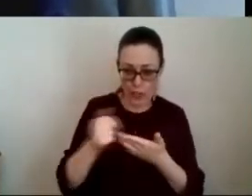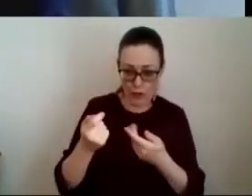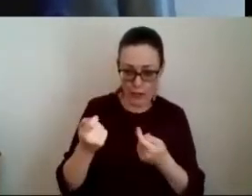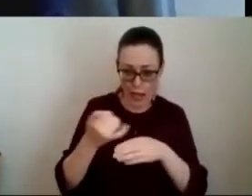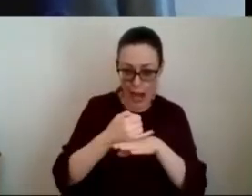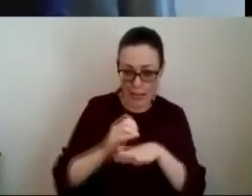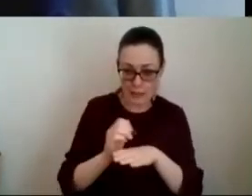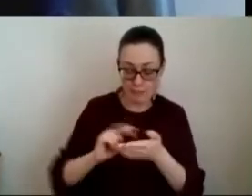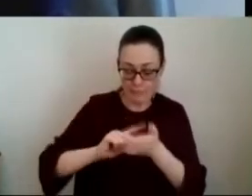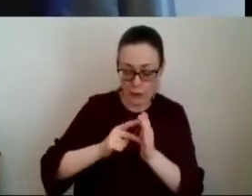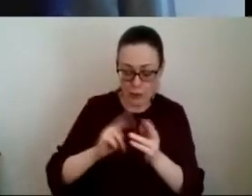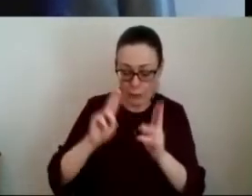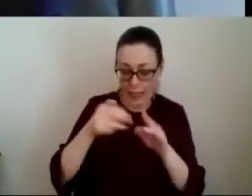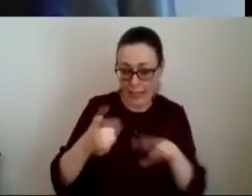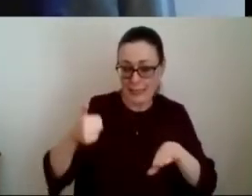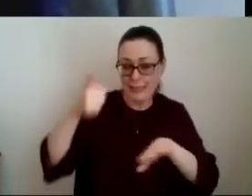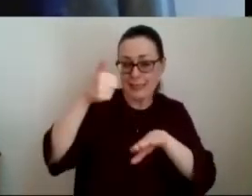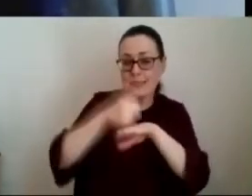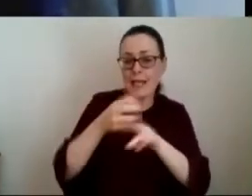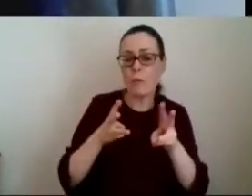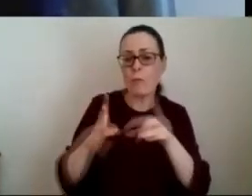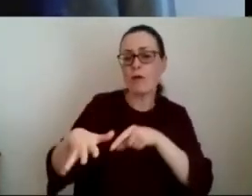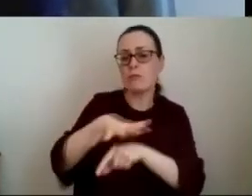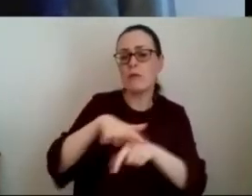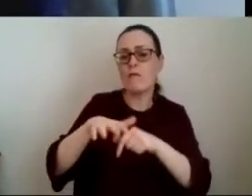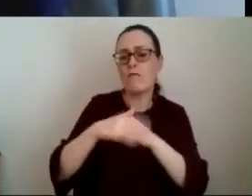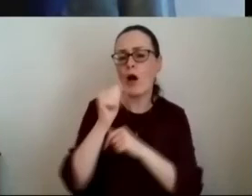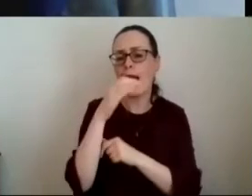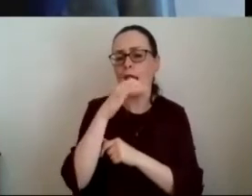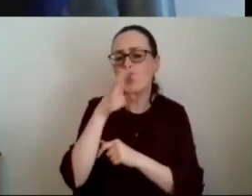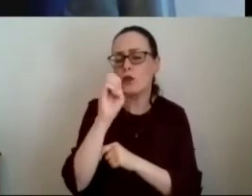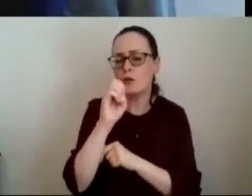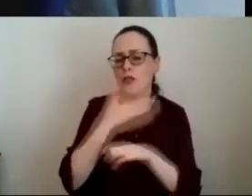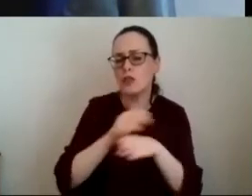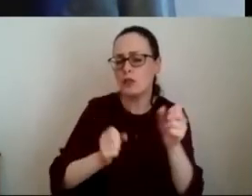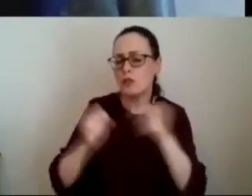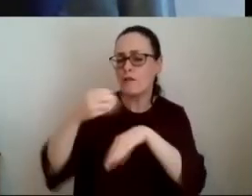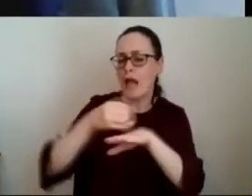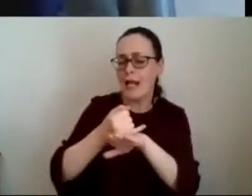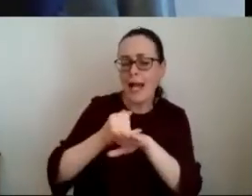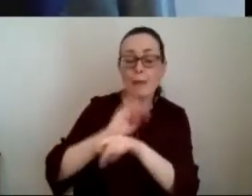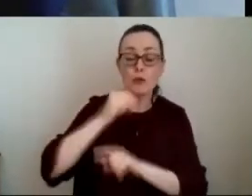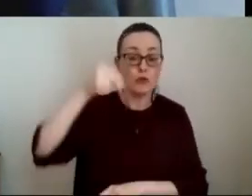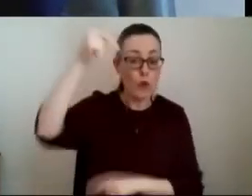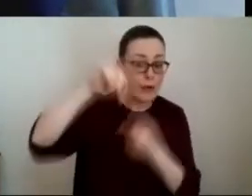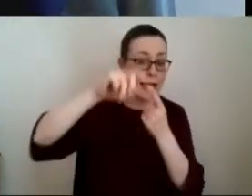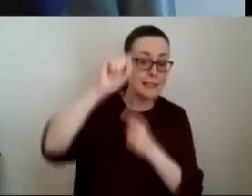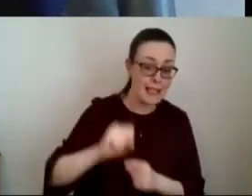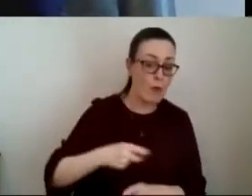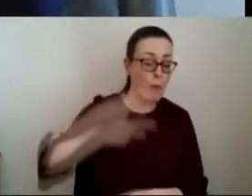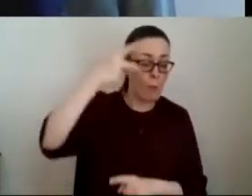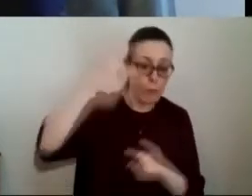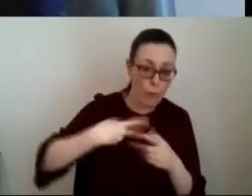set up some working room around acute children's services on the island because both north and south we are